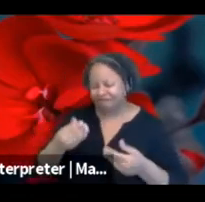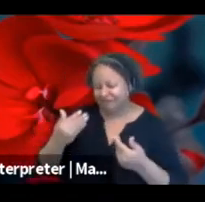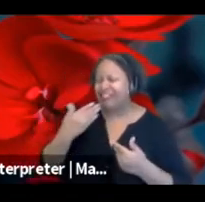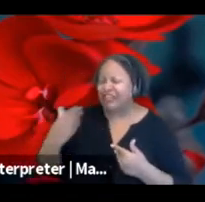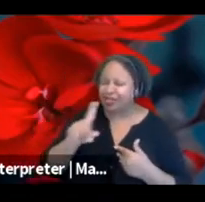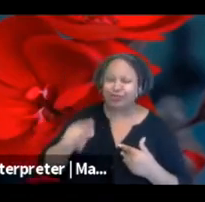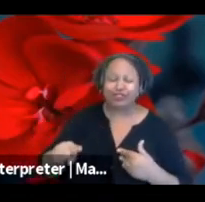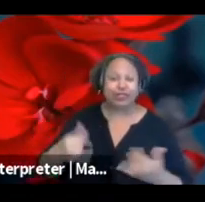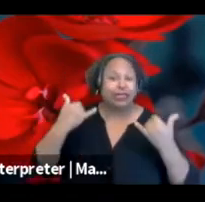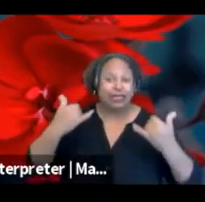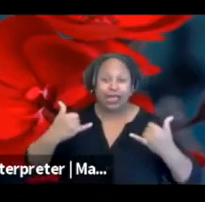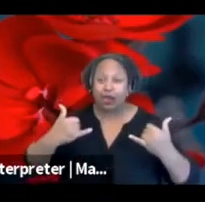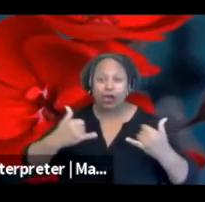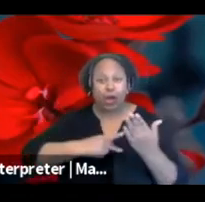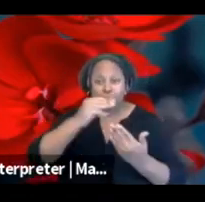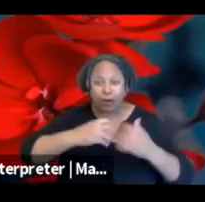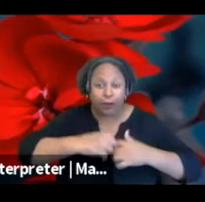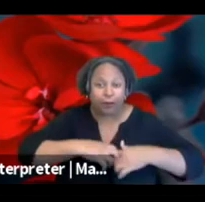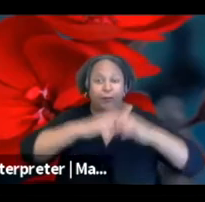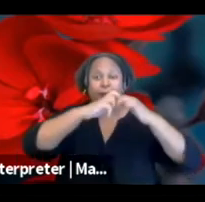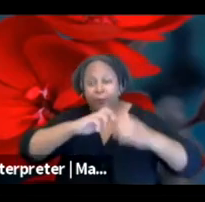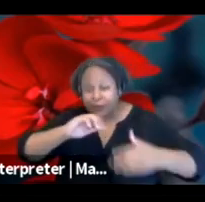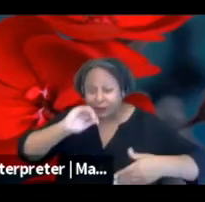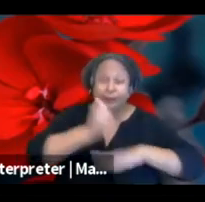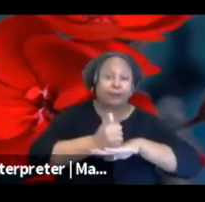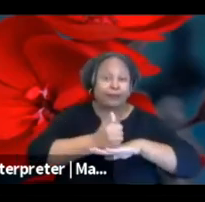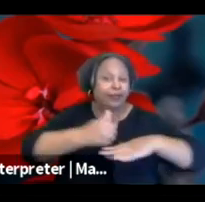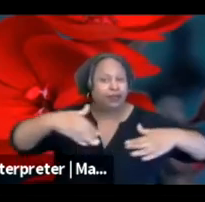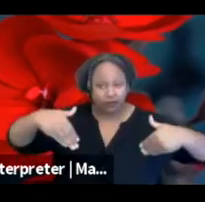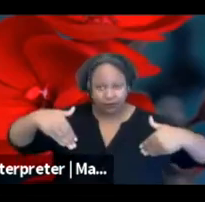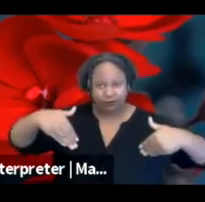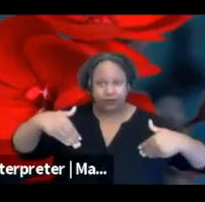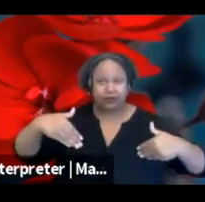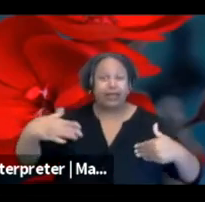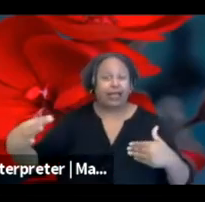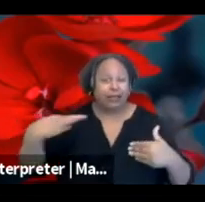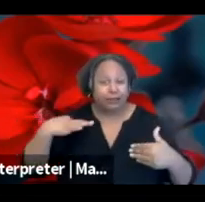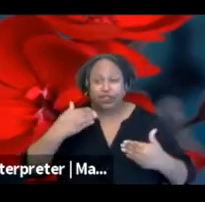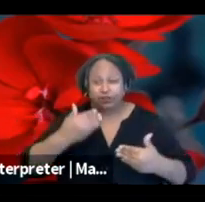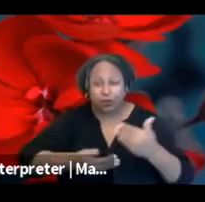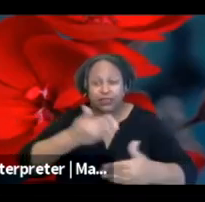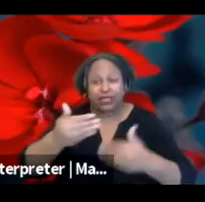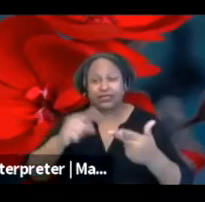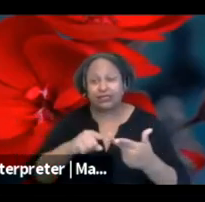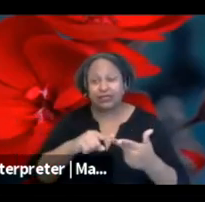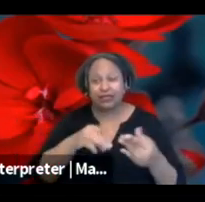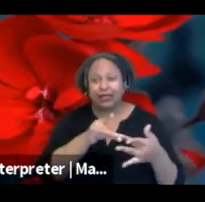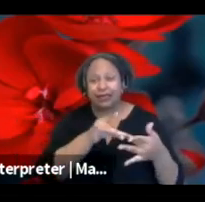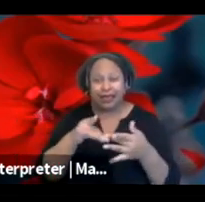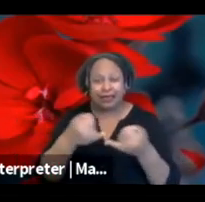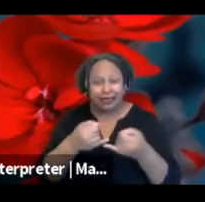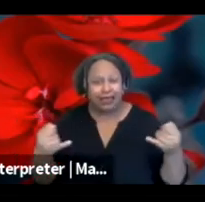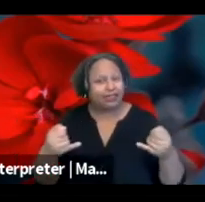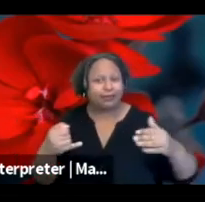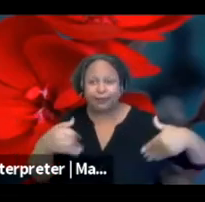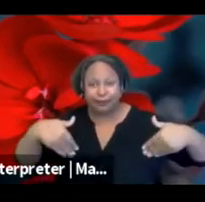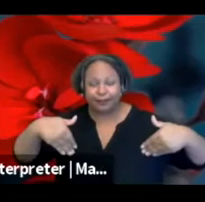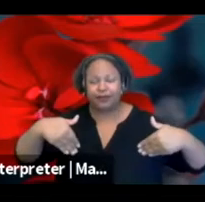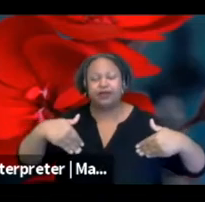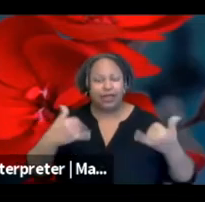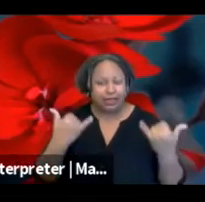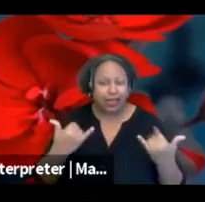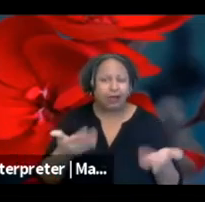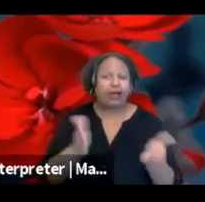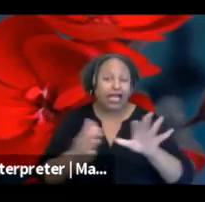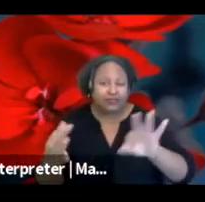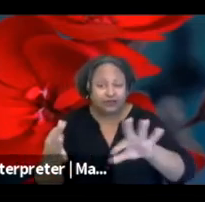application and guidelines. So you can expect that at the end of this month. So right now we're really just getting feedback, asking